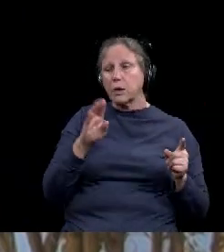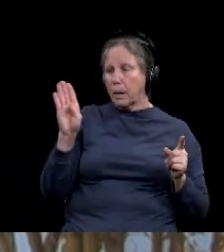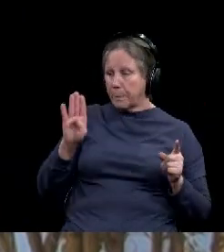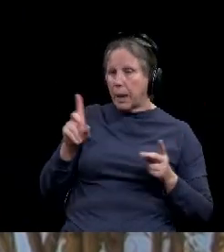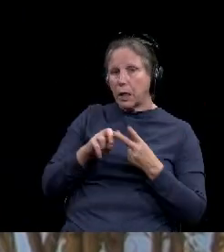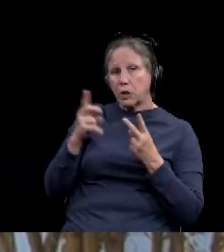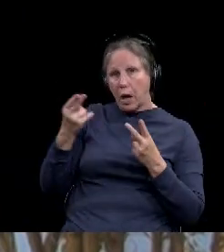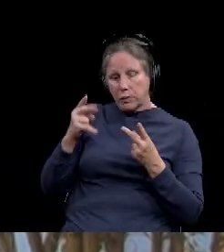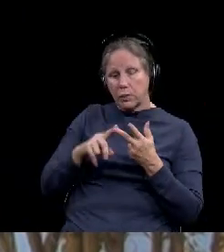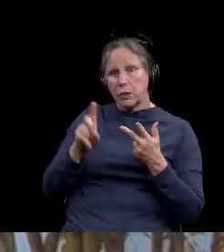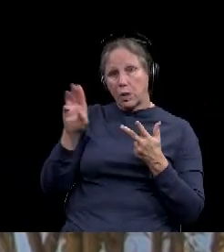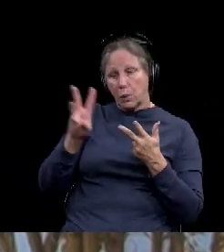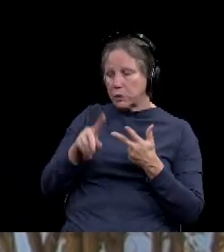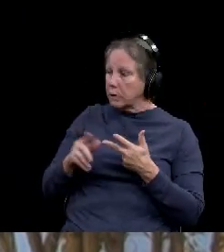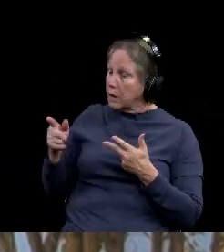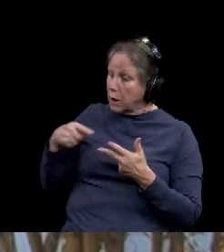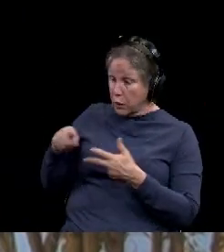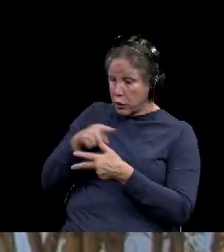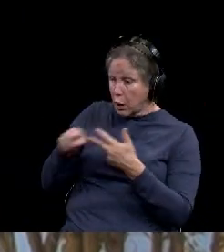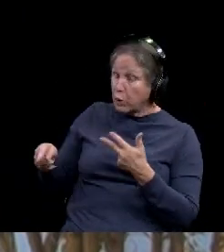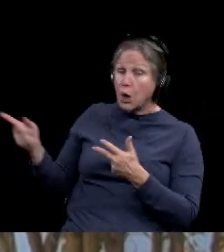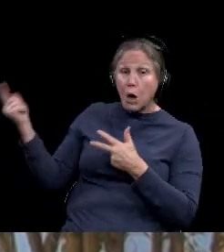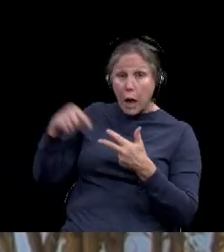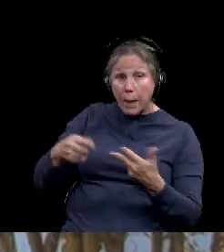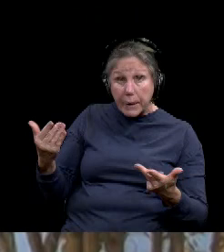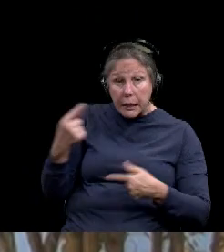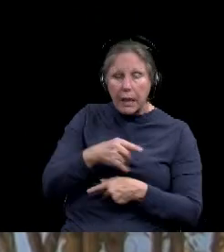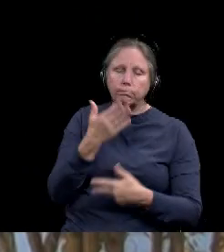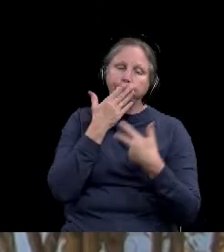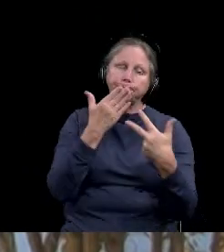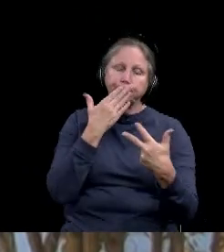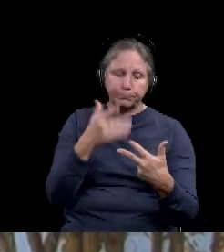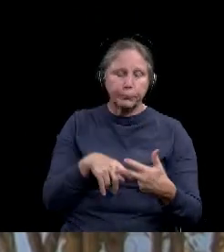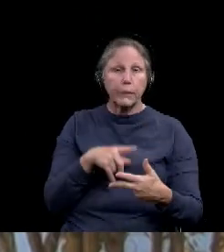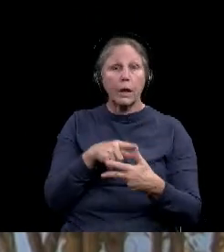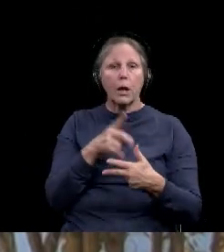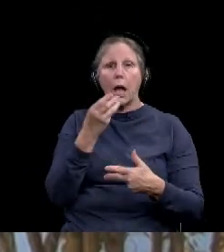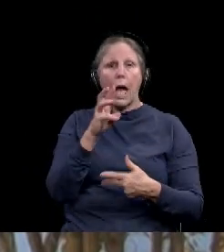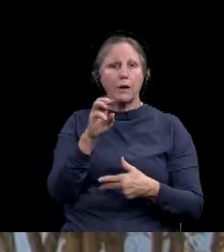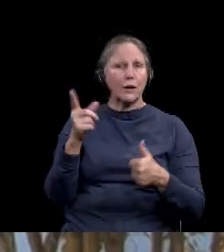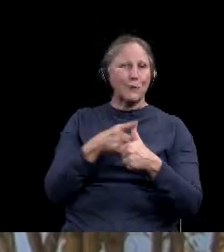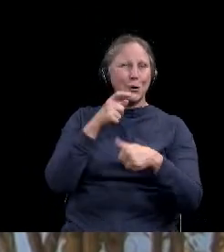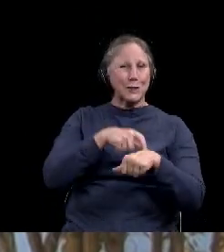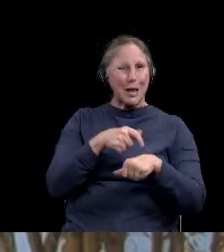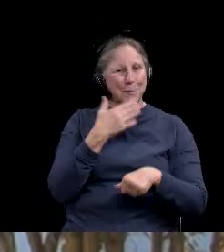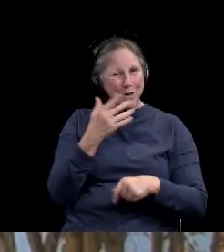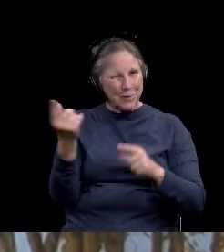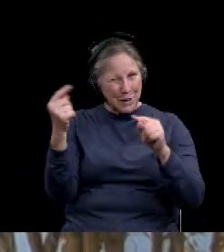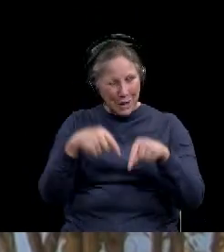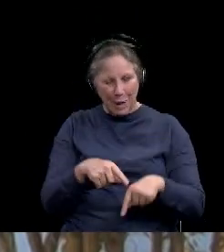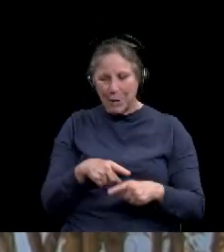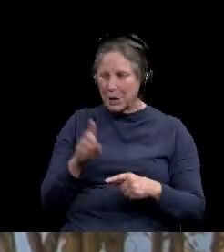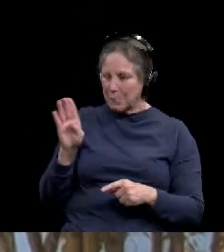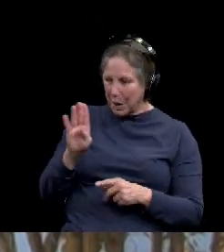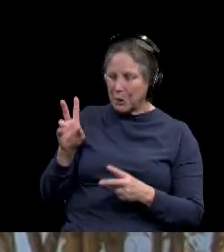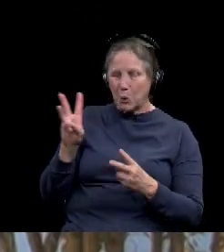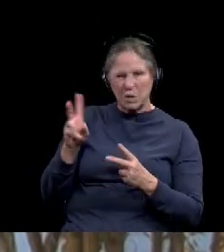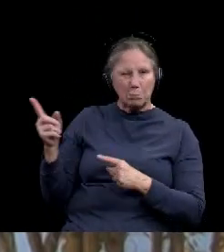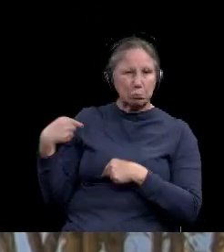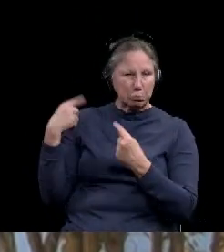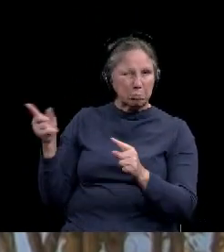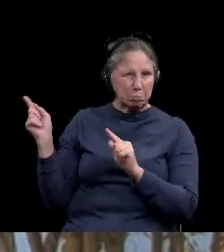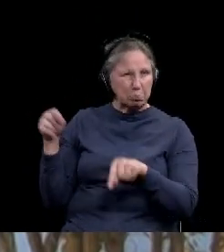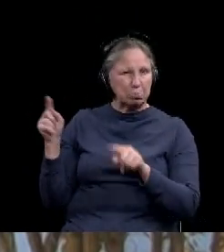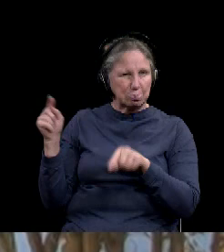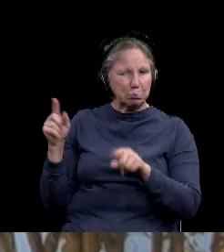Dr. Hauser and Dr. Wilson, thank you all again for being here today. Dr. Hauser, for the first time, we appreciate you being here and Dr. Becker and Dr. Wilson, y'all are,